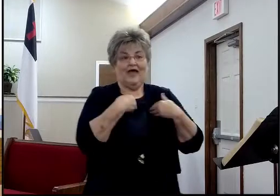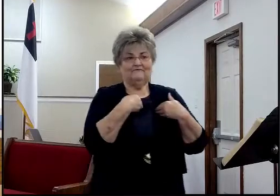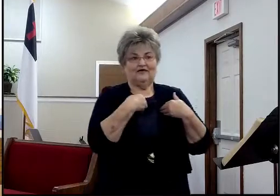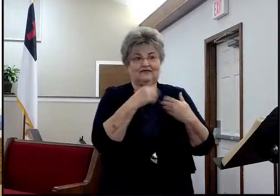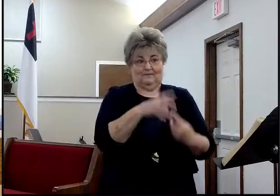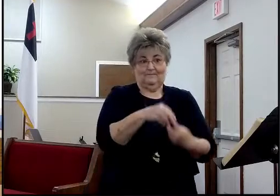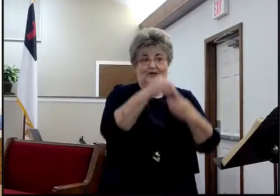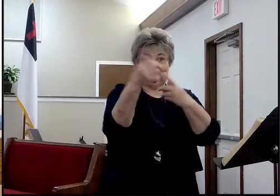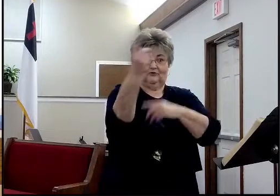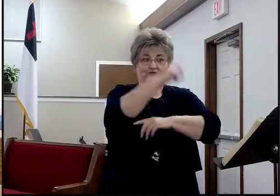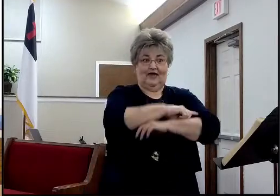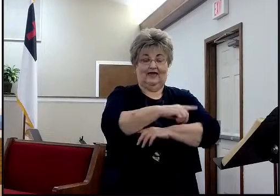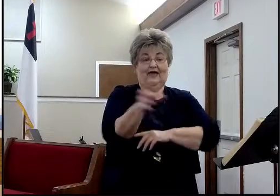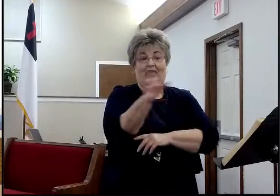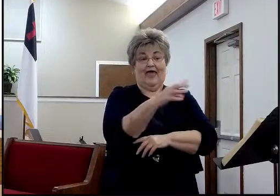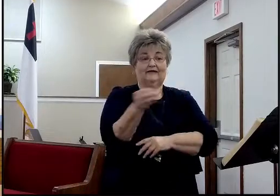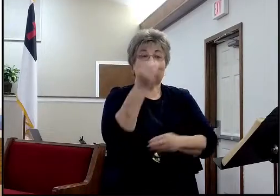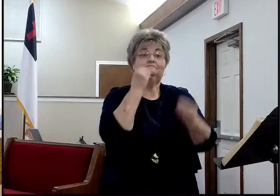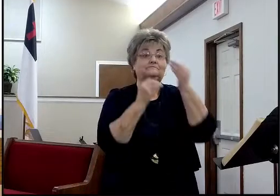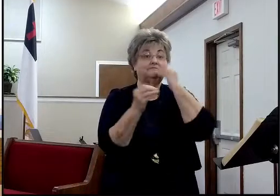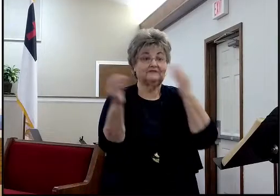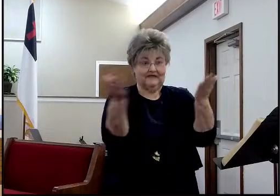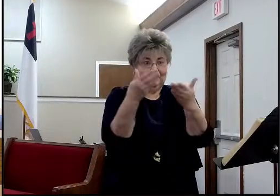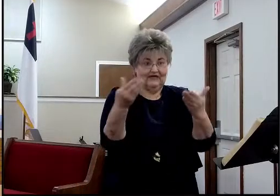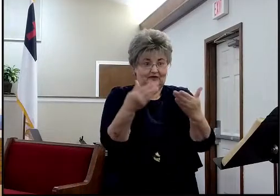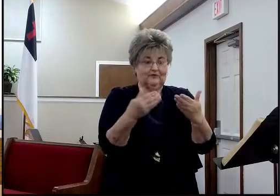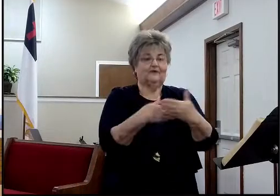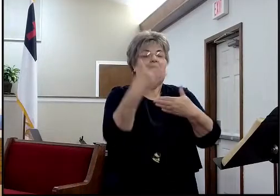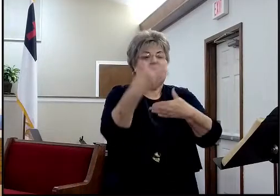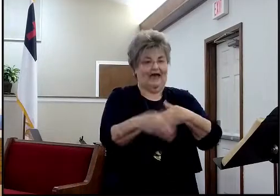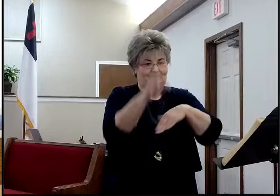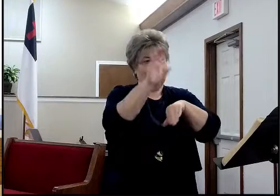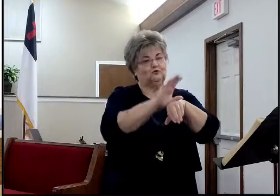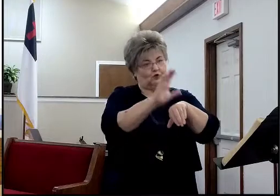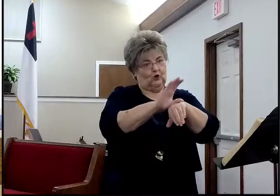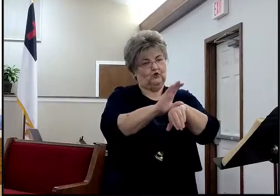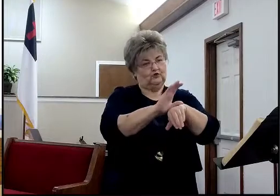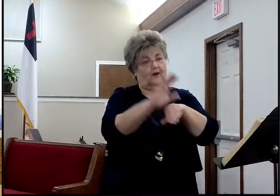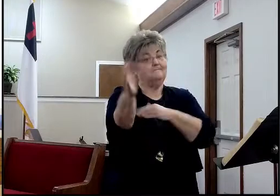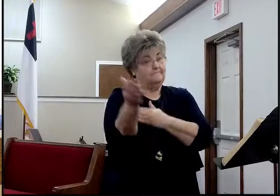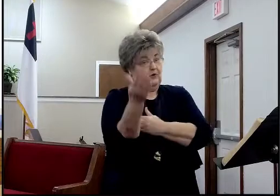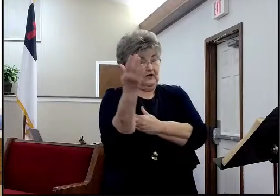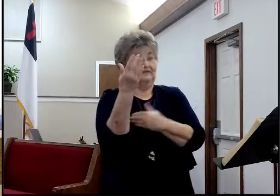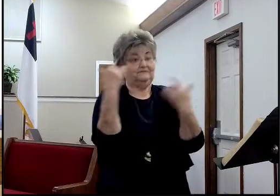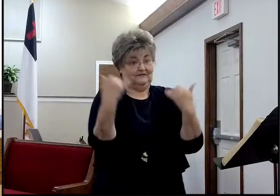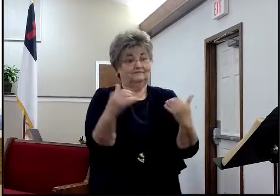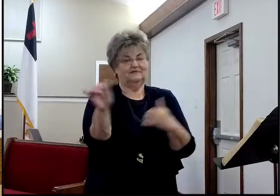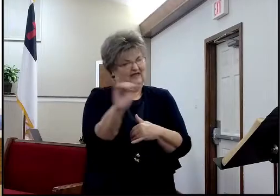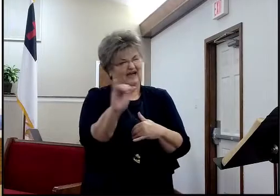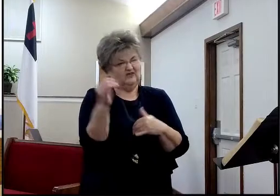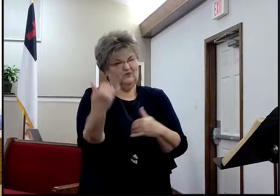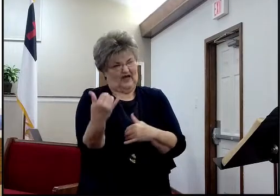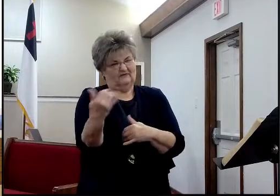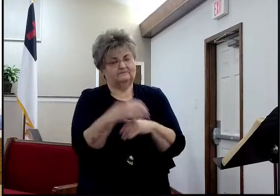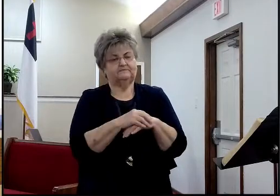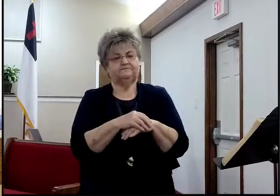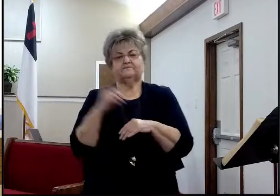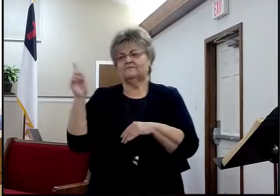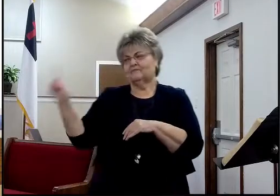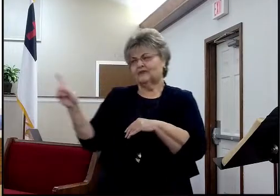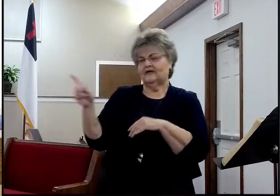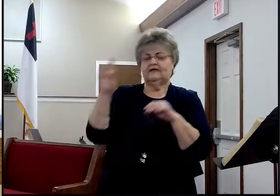course, I'll be working on budgets and stuff like that for next year.